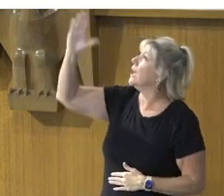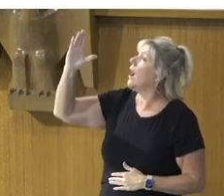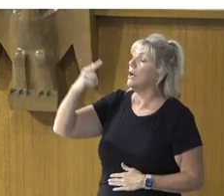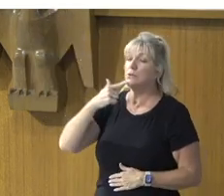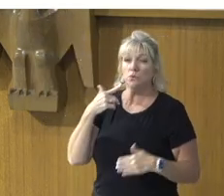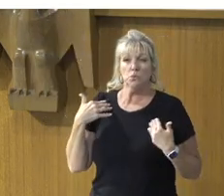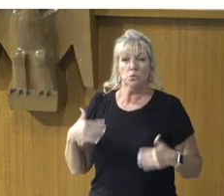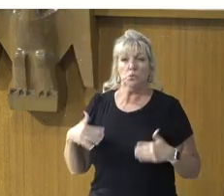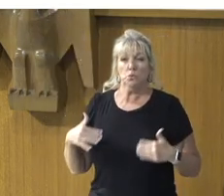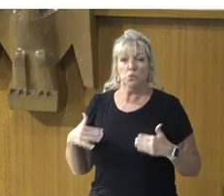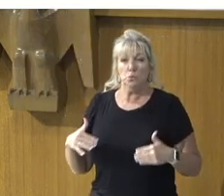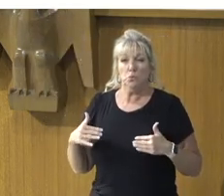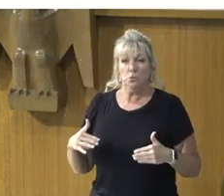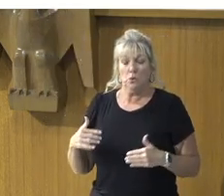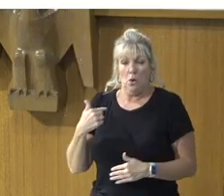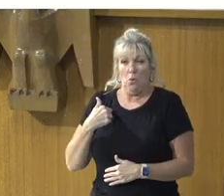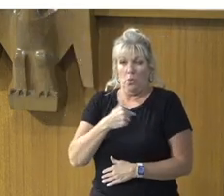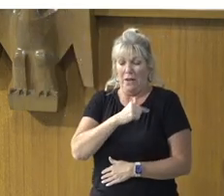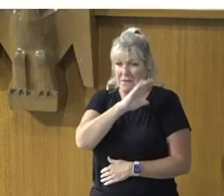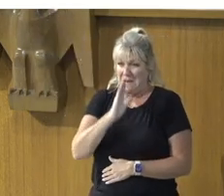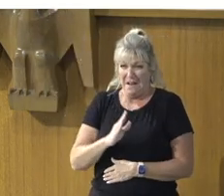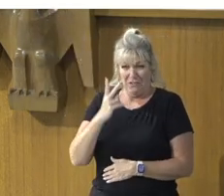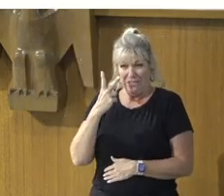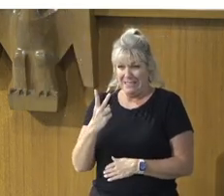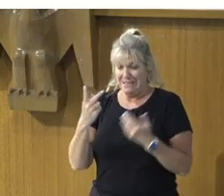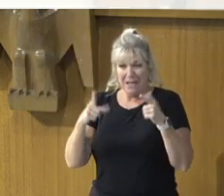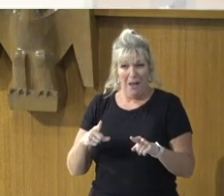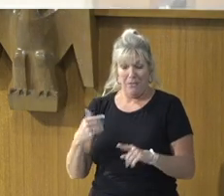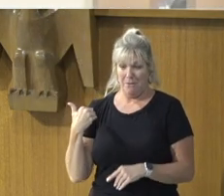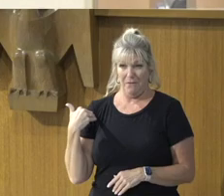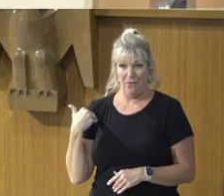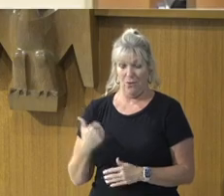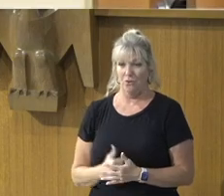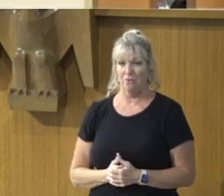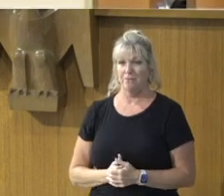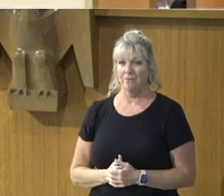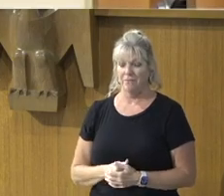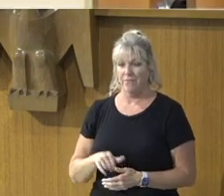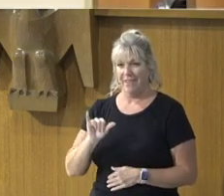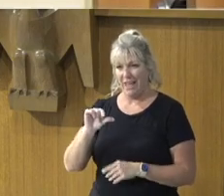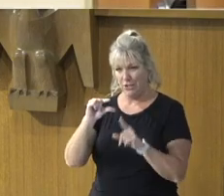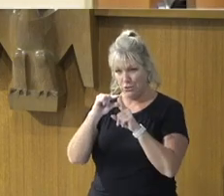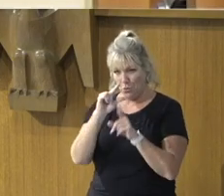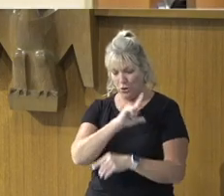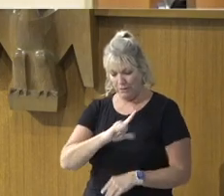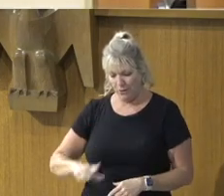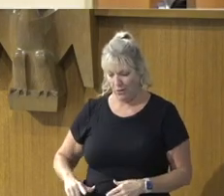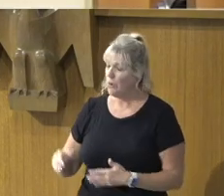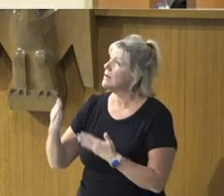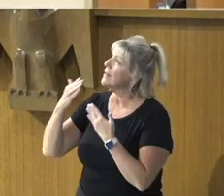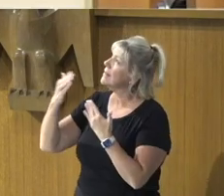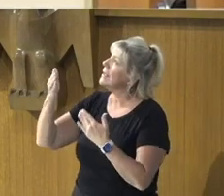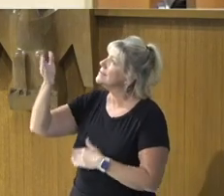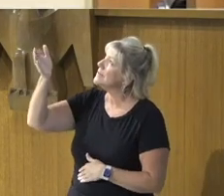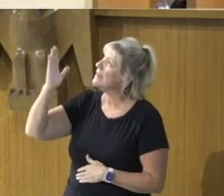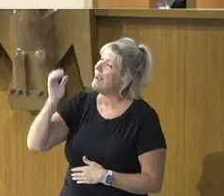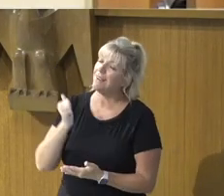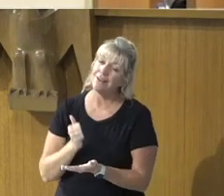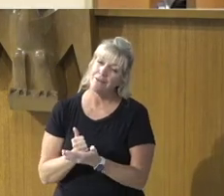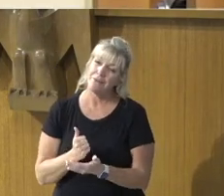Never have we seen anything like this. The word of the Lord. Thanks be to God. Amen.